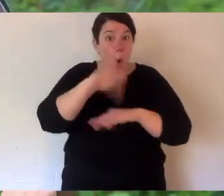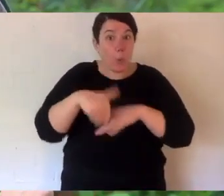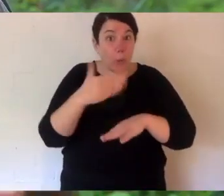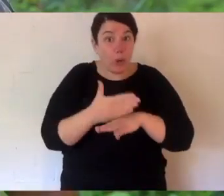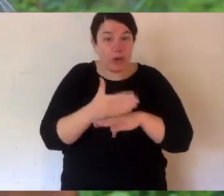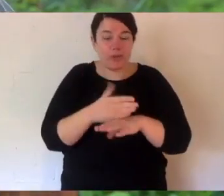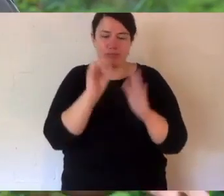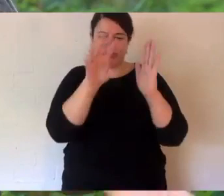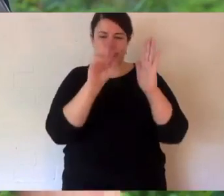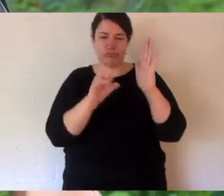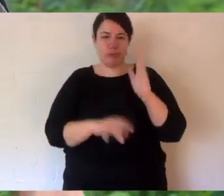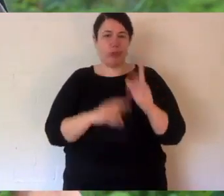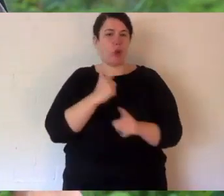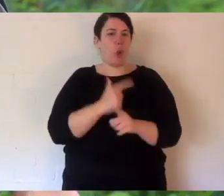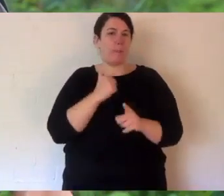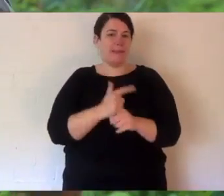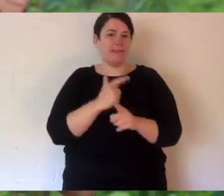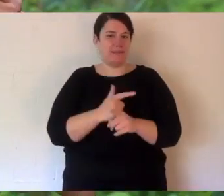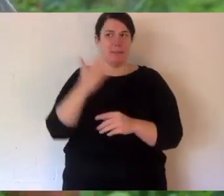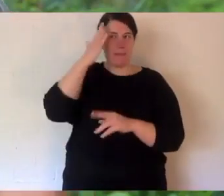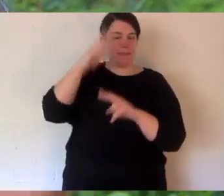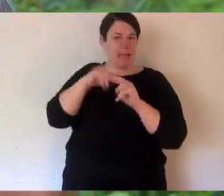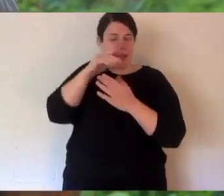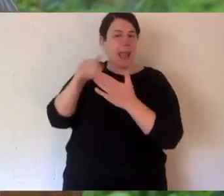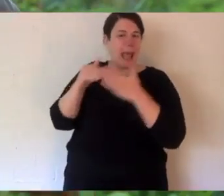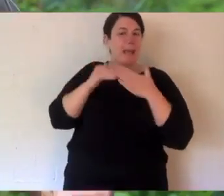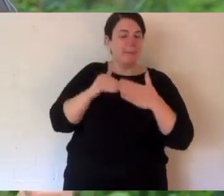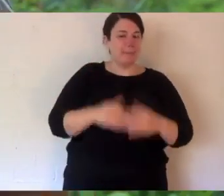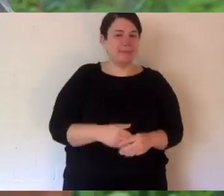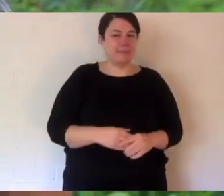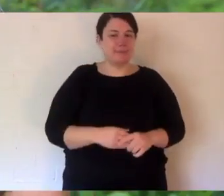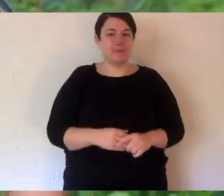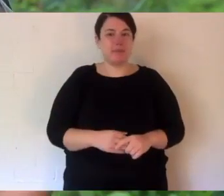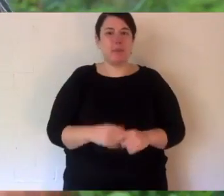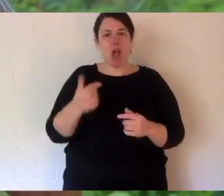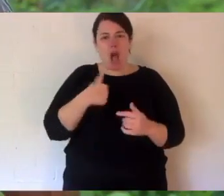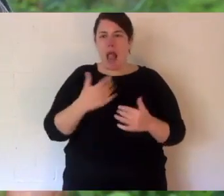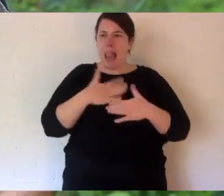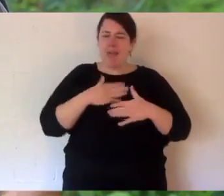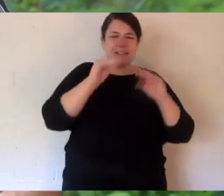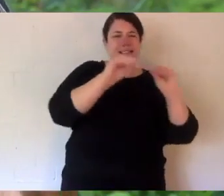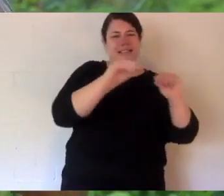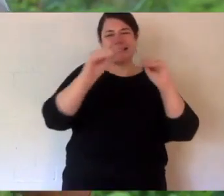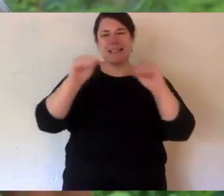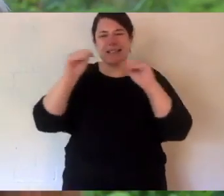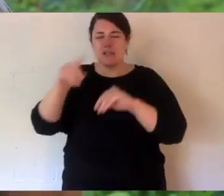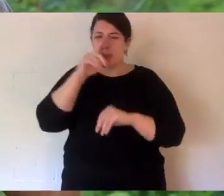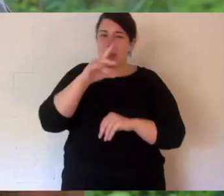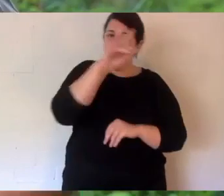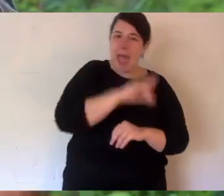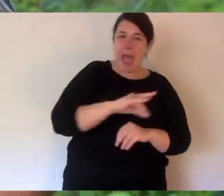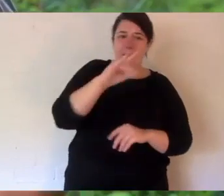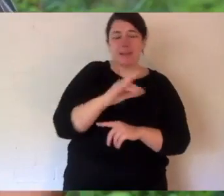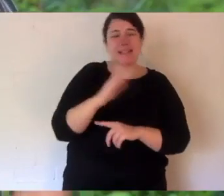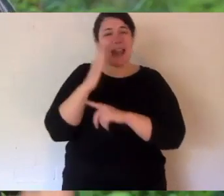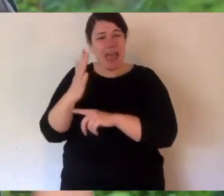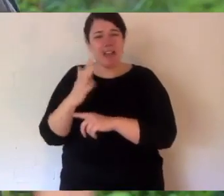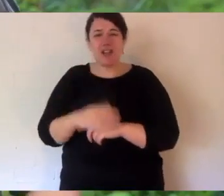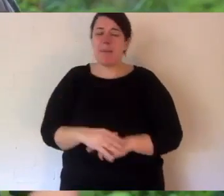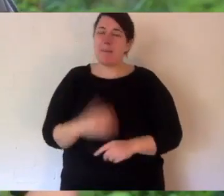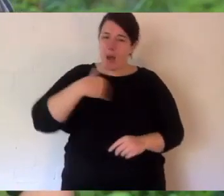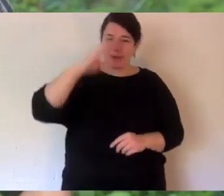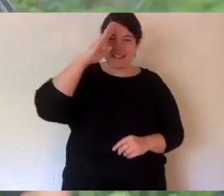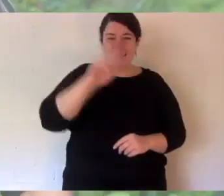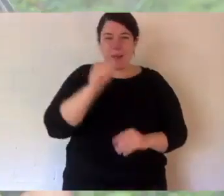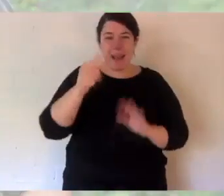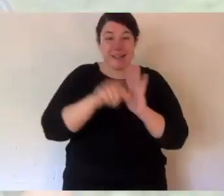your homework, just put it into the comments. This is what I do connecting people with nature and that can't stop. I'll see you